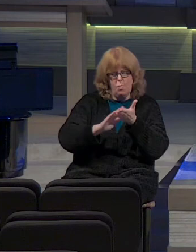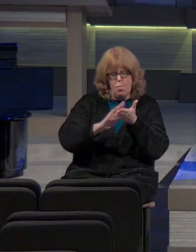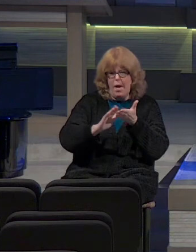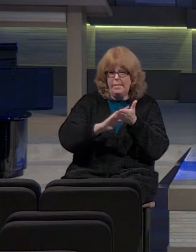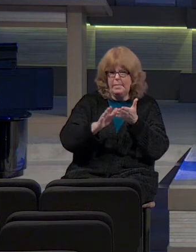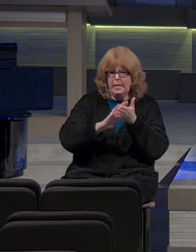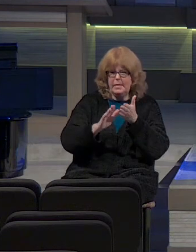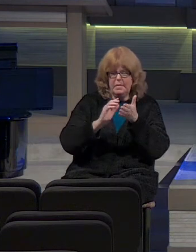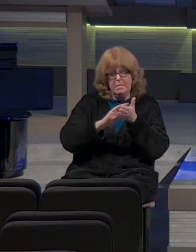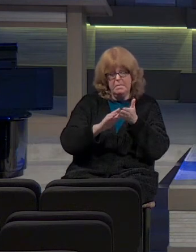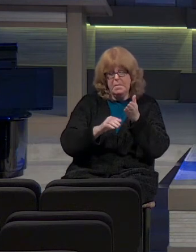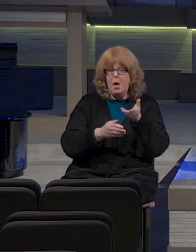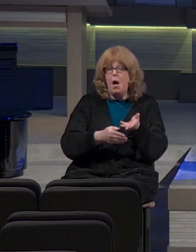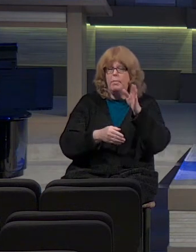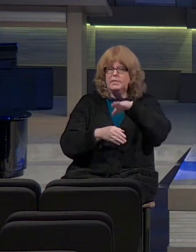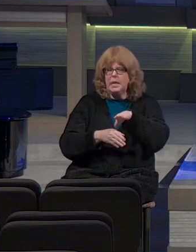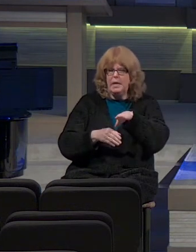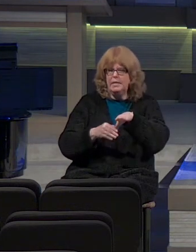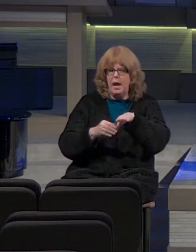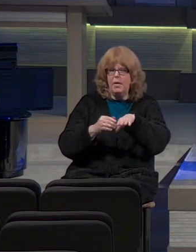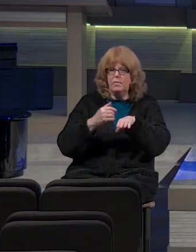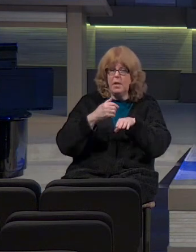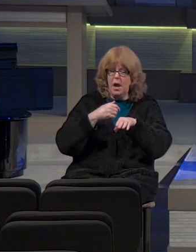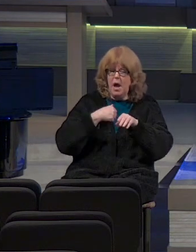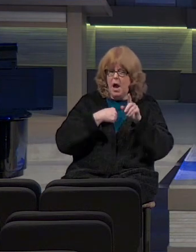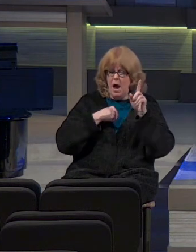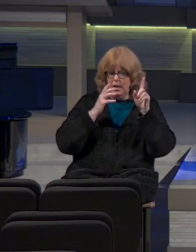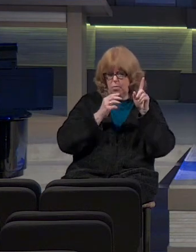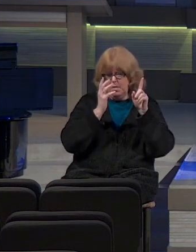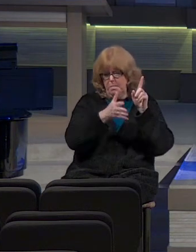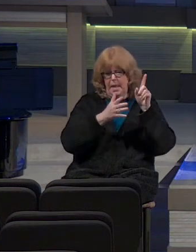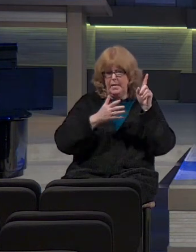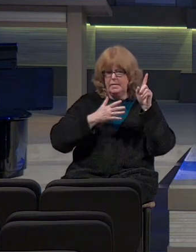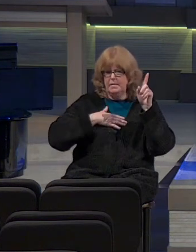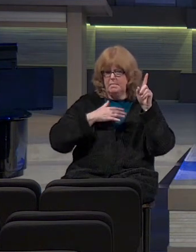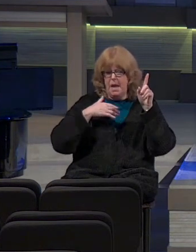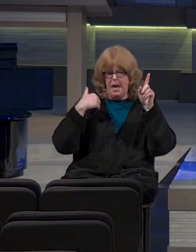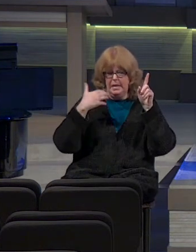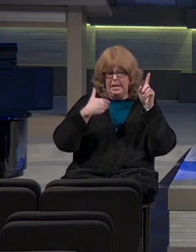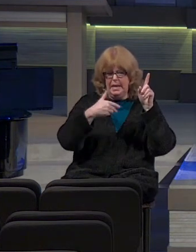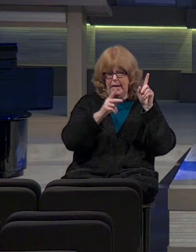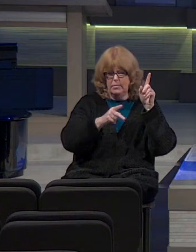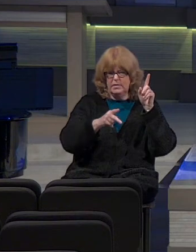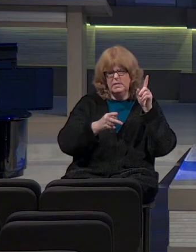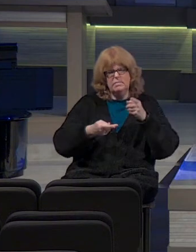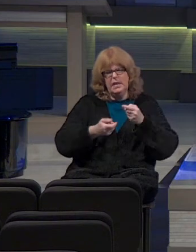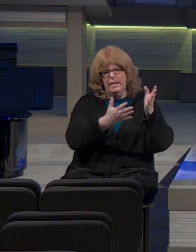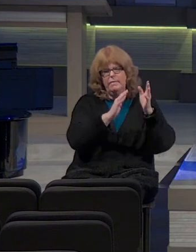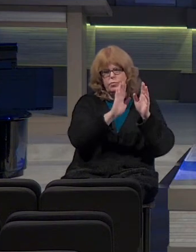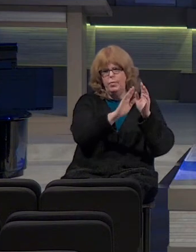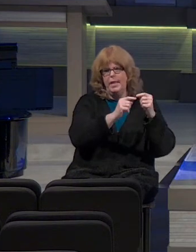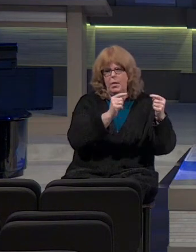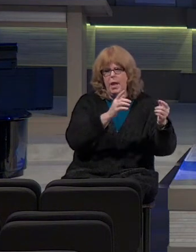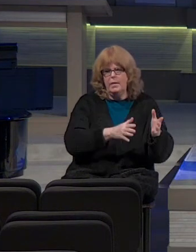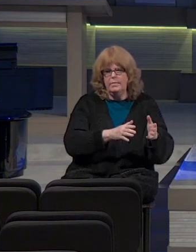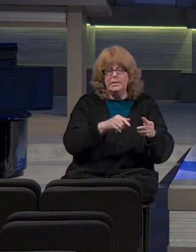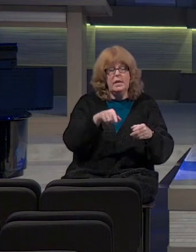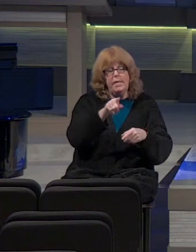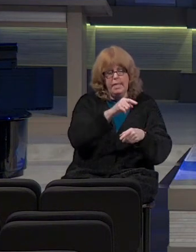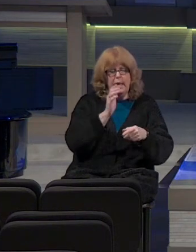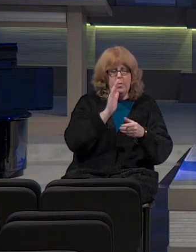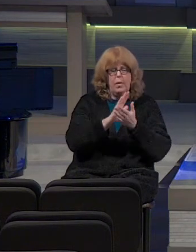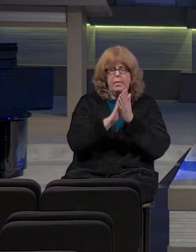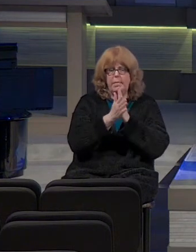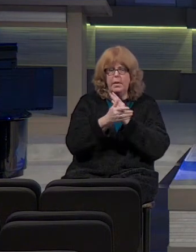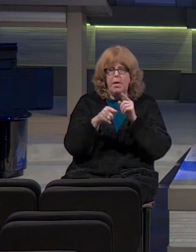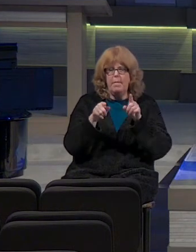turning it upside down. I will abandon the remnant of my inheritance and deliver them into the hand of their enemies, and they will become